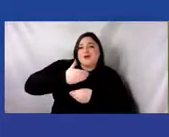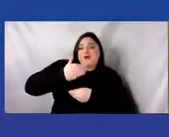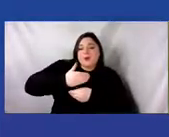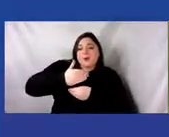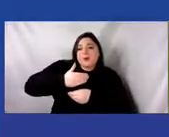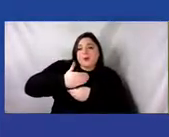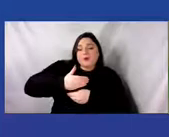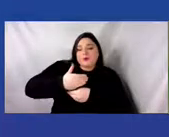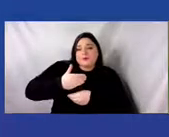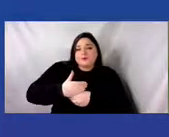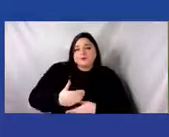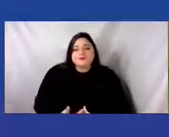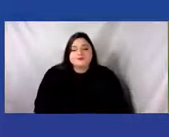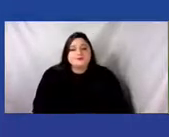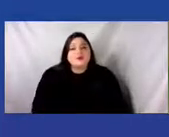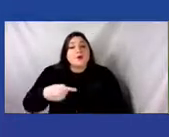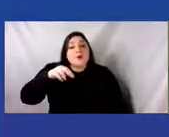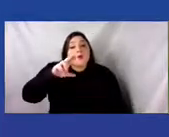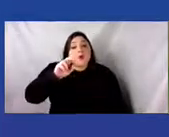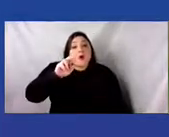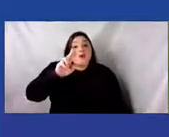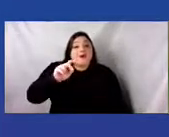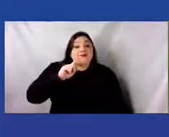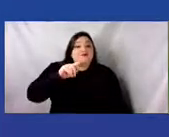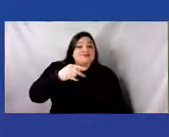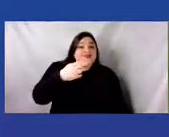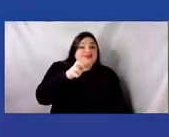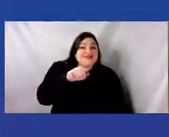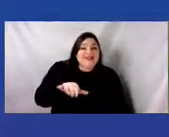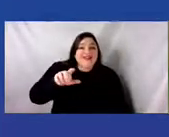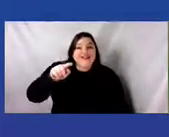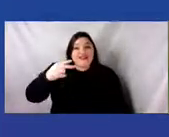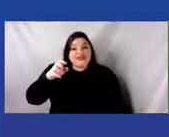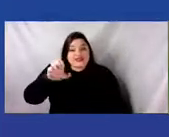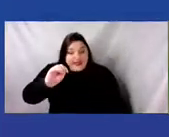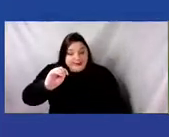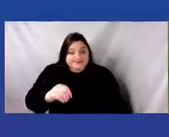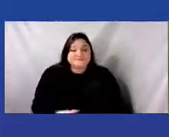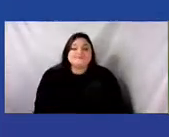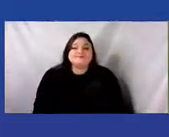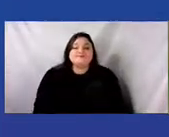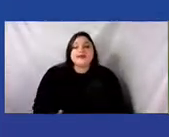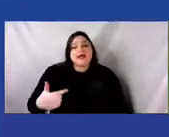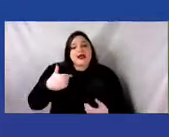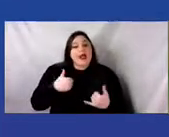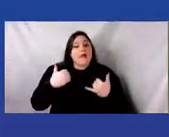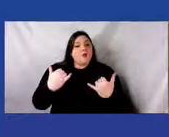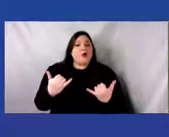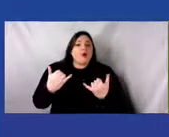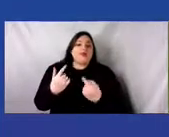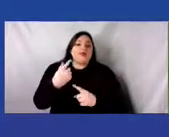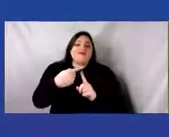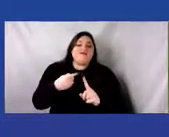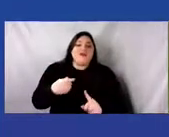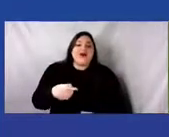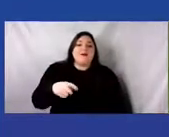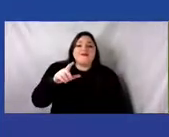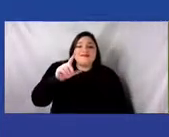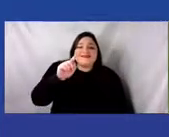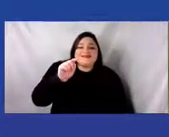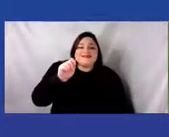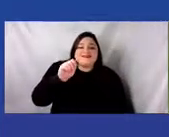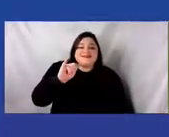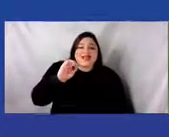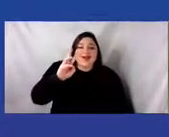I use they, them pronouns, and I am coming to you currently from Tewa territory,